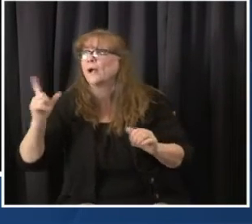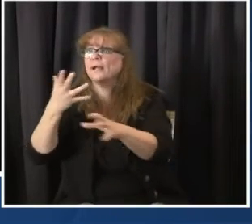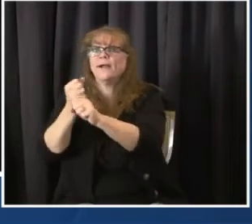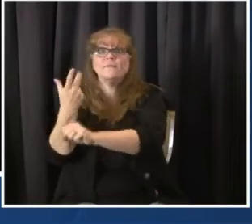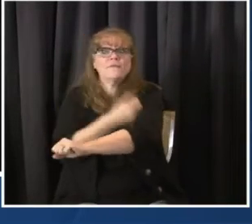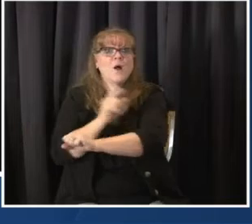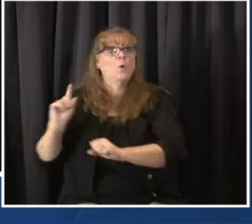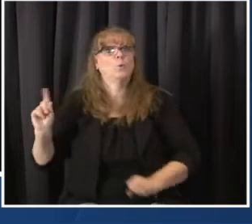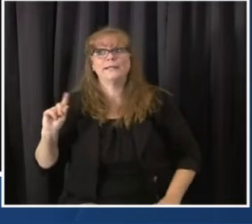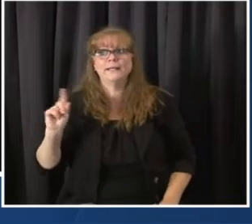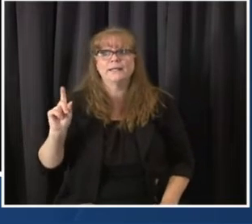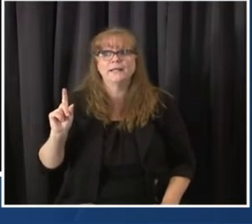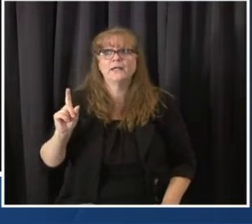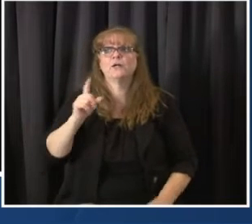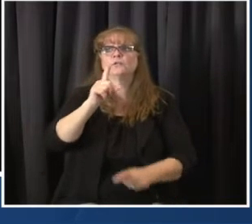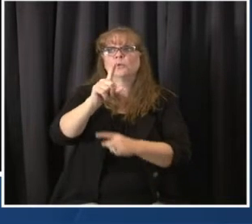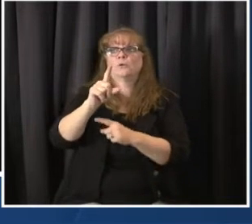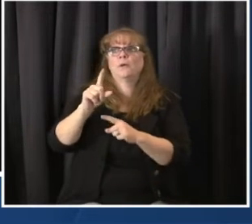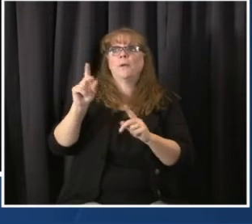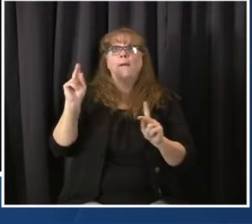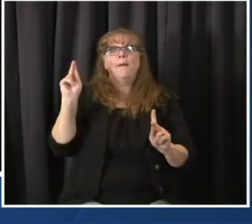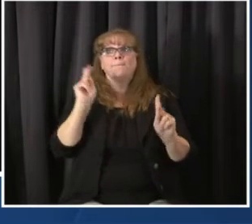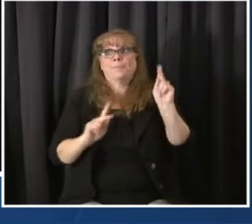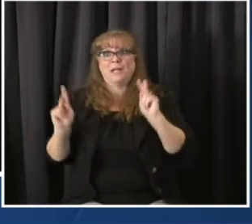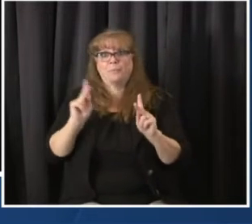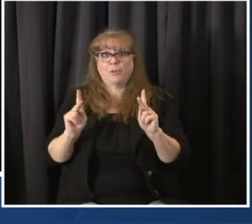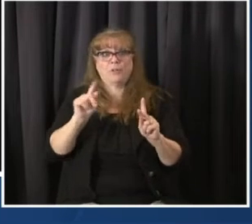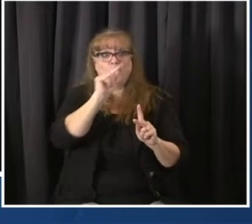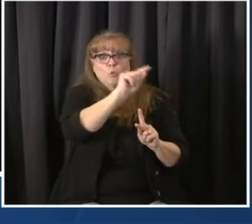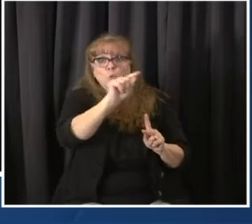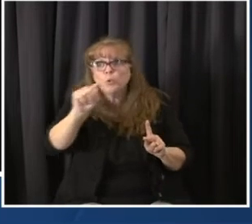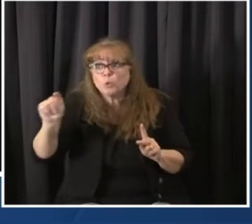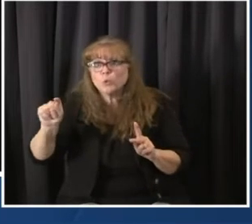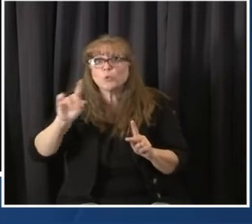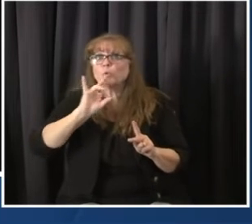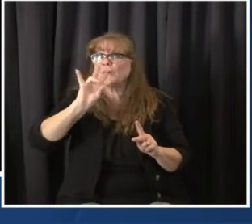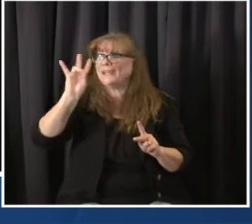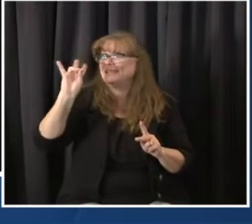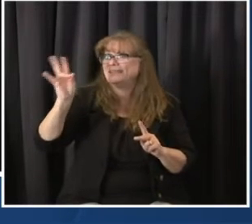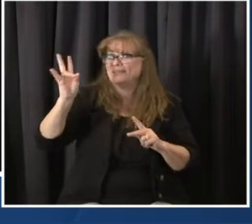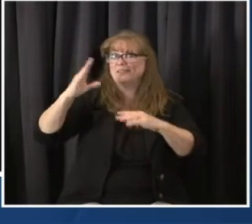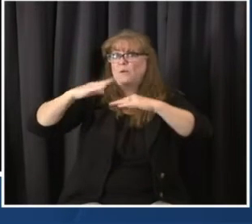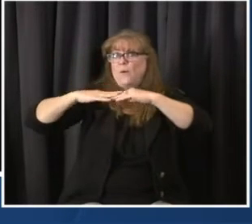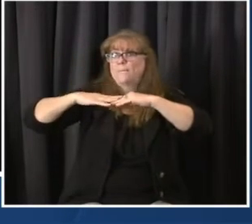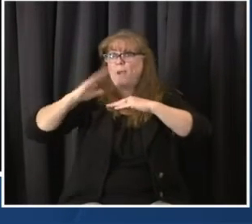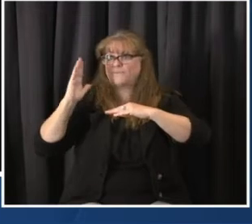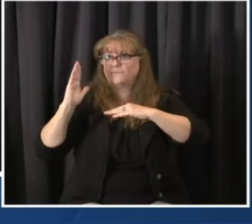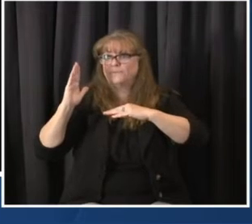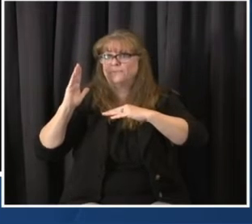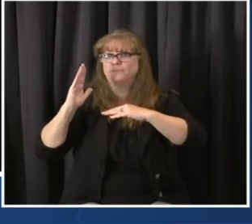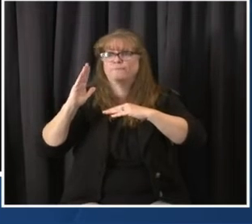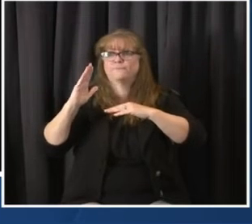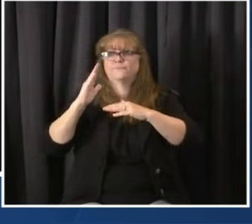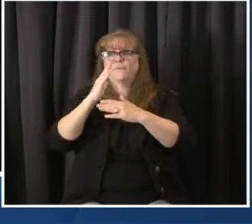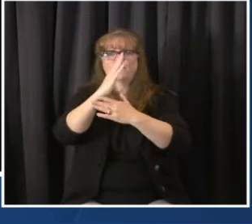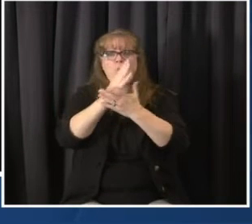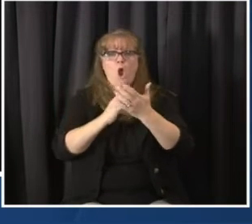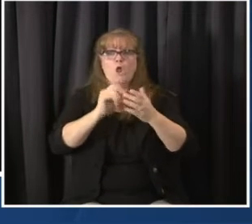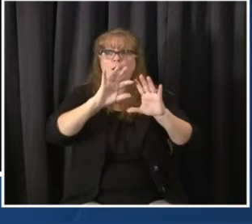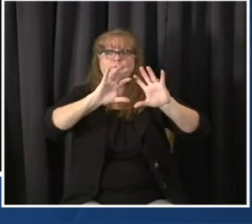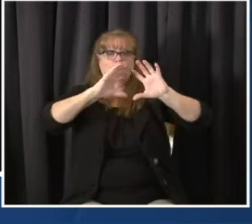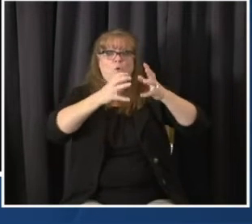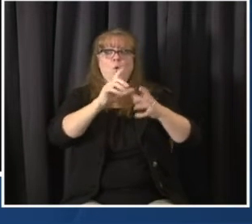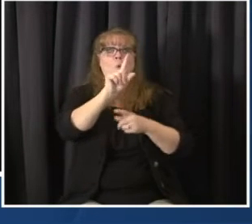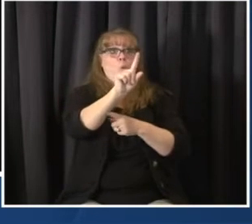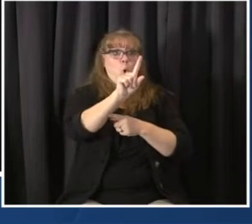up are part of phase 1B of our vaccination distribution plan. And in most places of our state, that has begun, not not everywhere. They were still